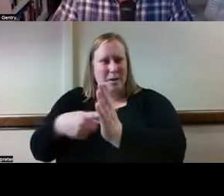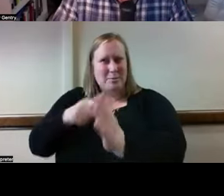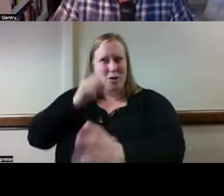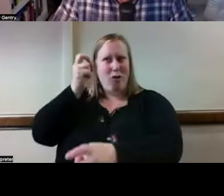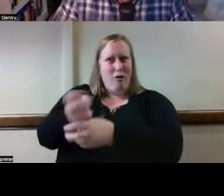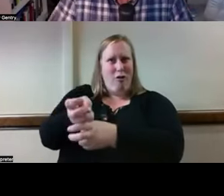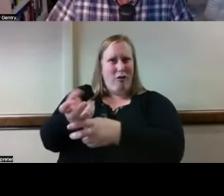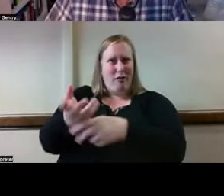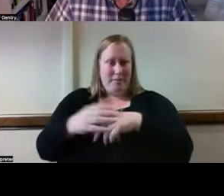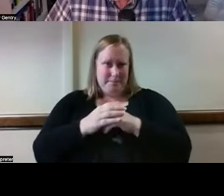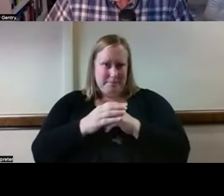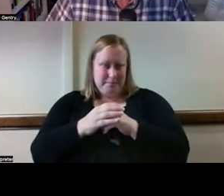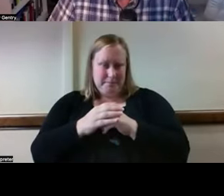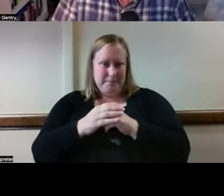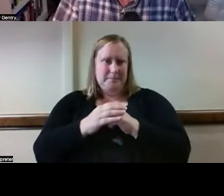in the code.